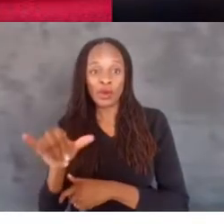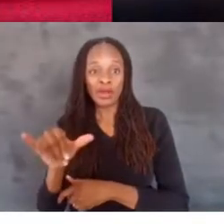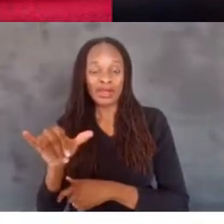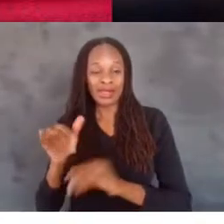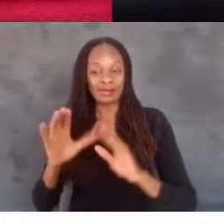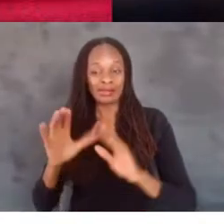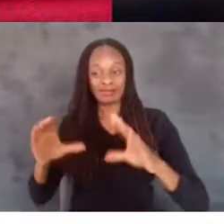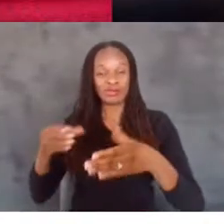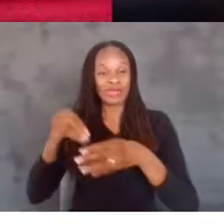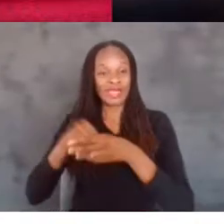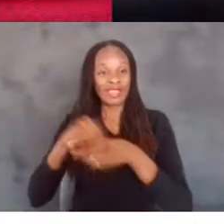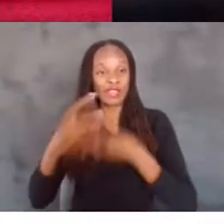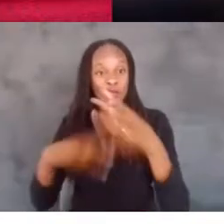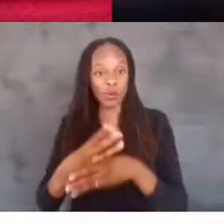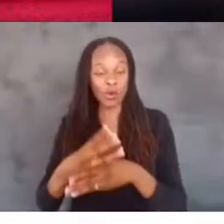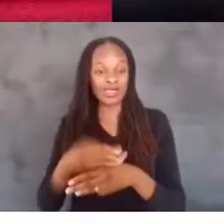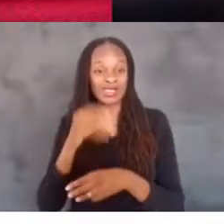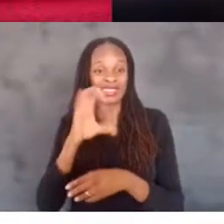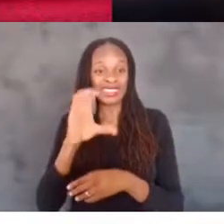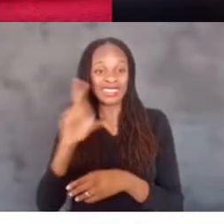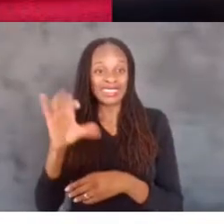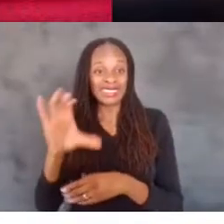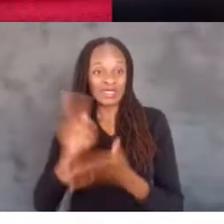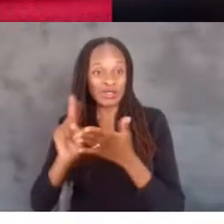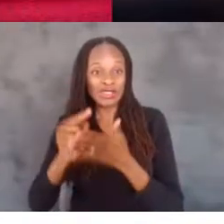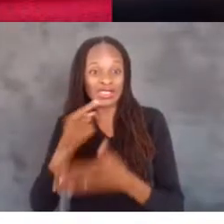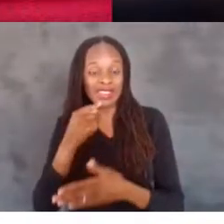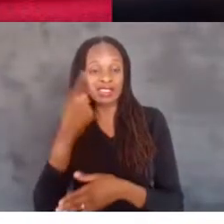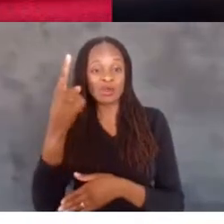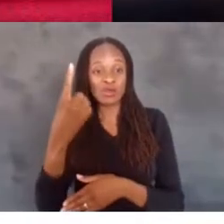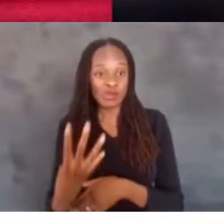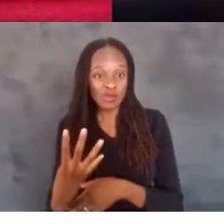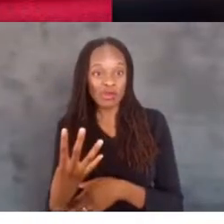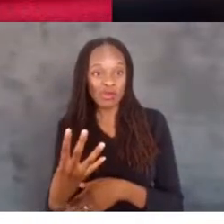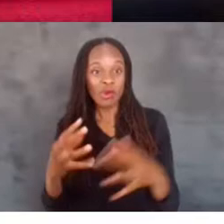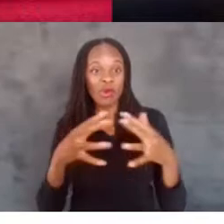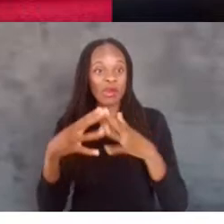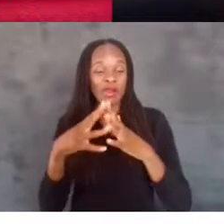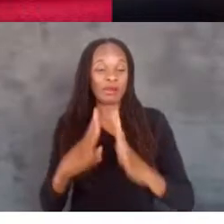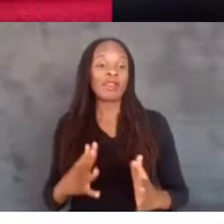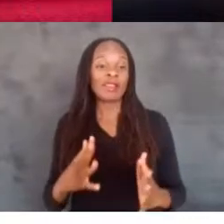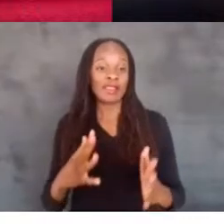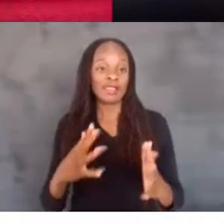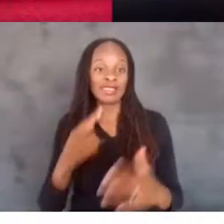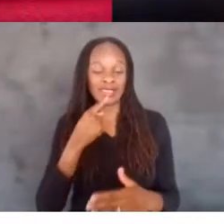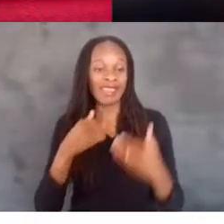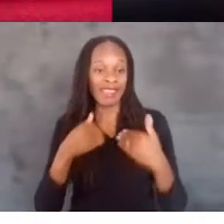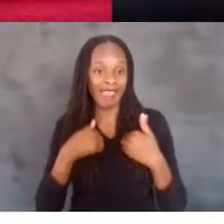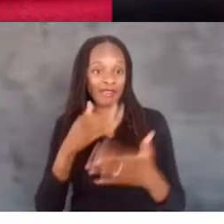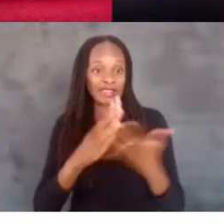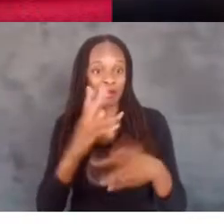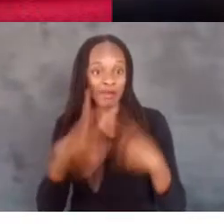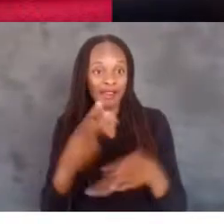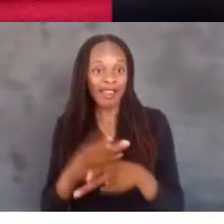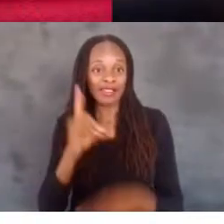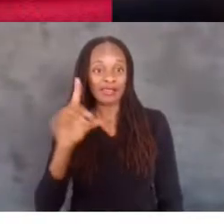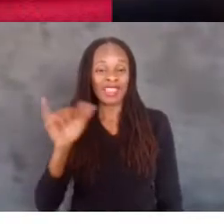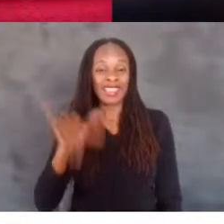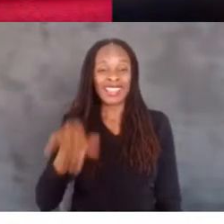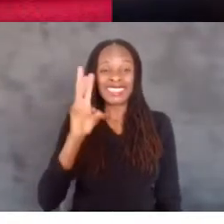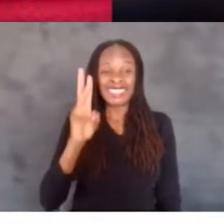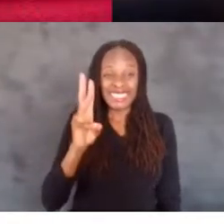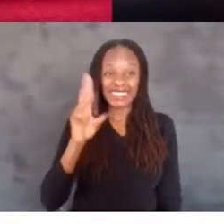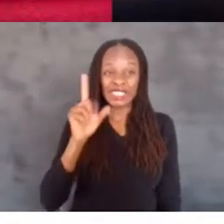study from the CDC, one in four Americans identifies as having some form of disability. That's 61 million